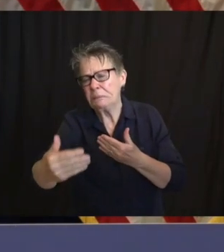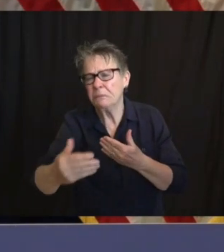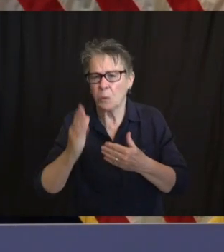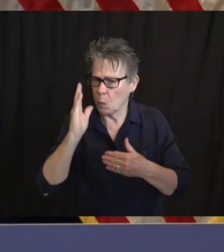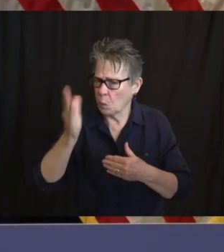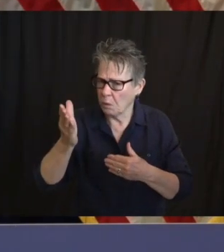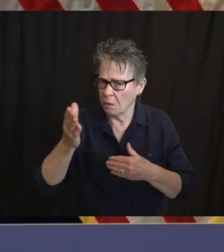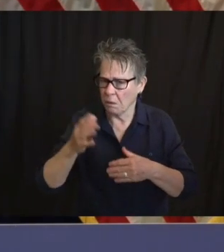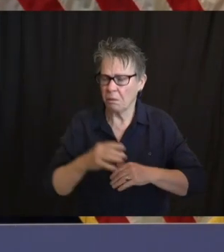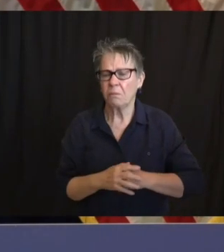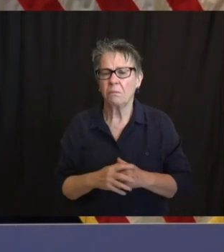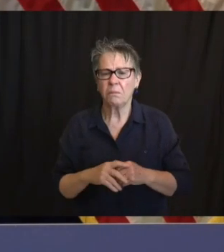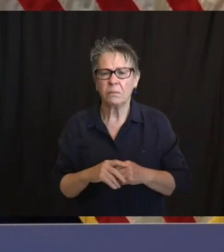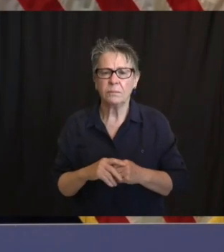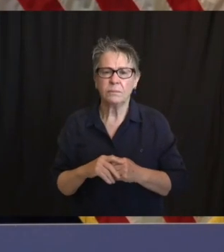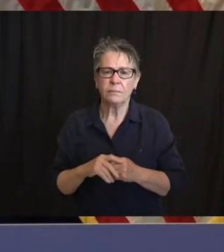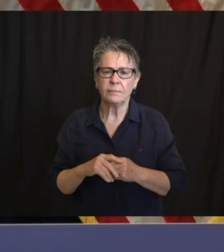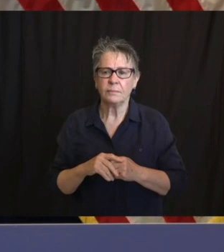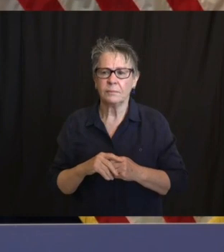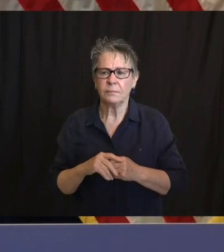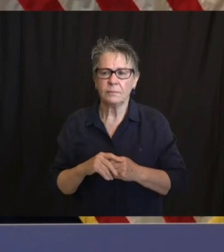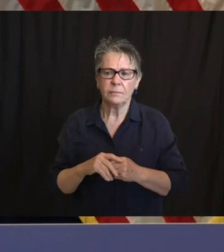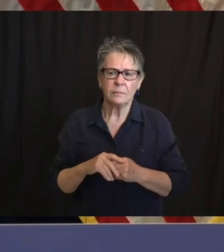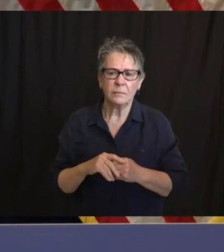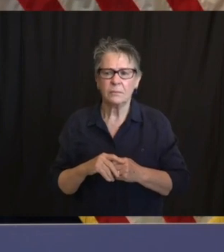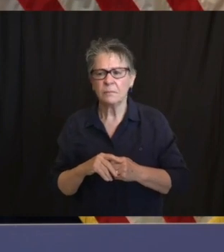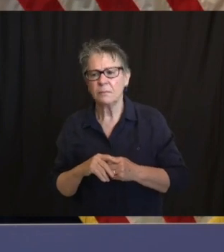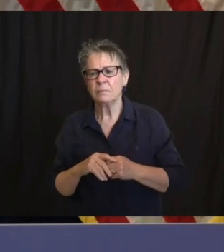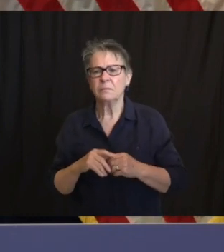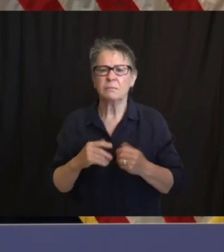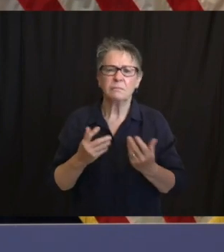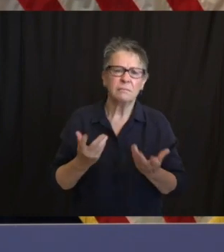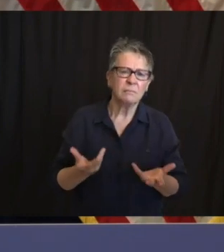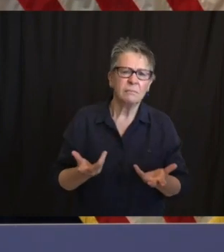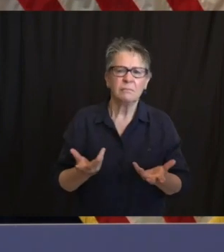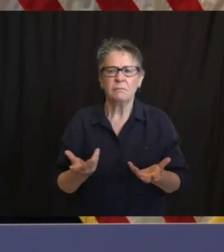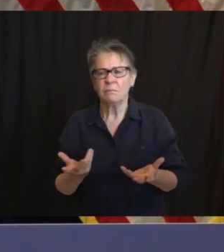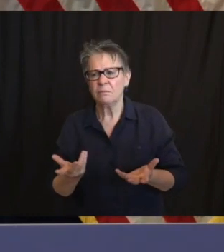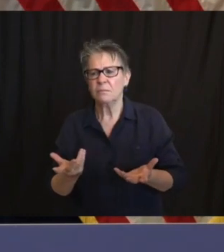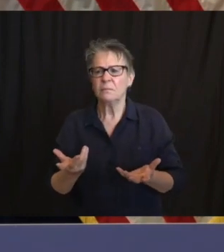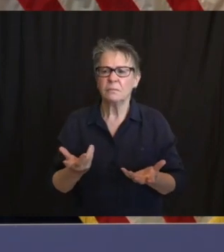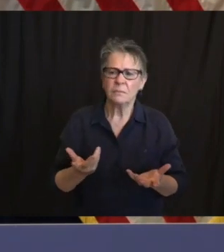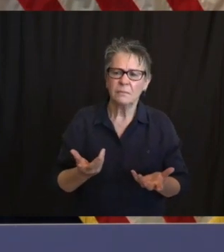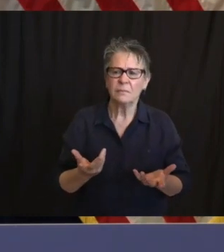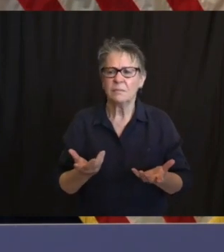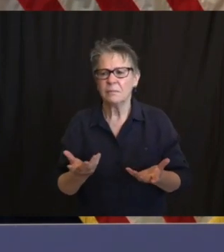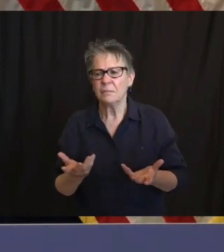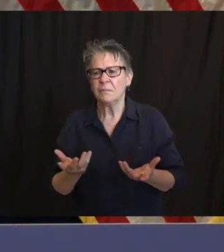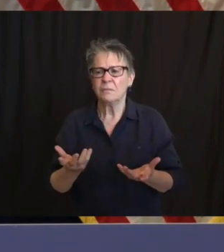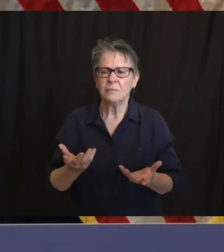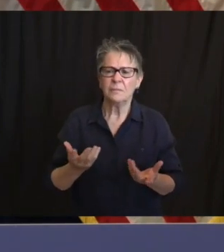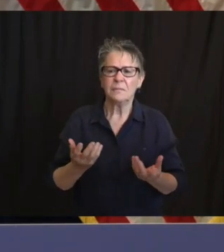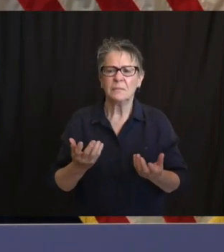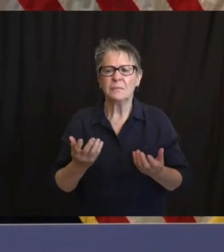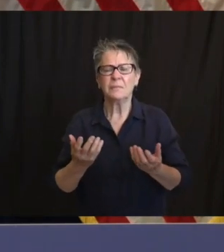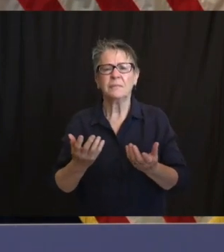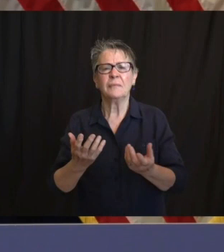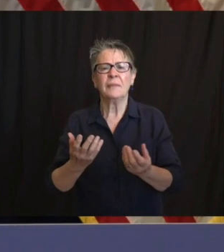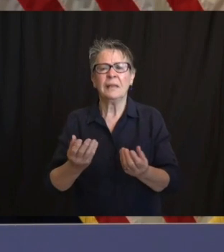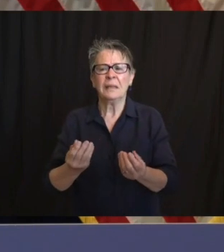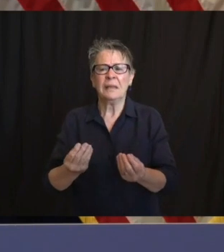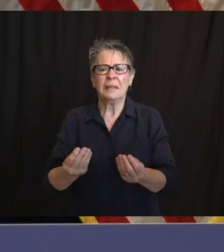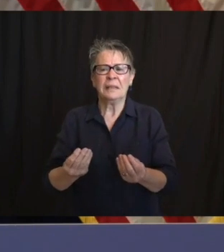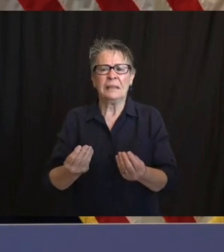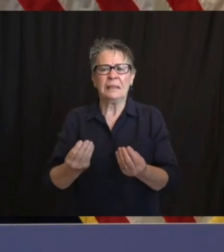highlights. So if could give us a little bit of a break in terms of the specifics on some of this until we have that